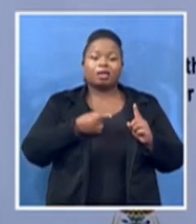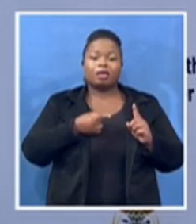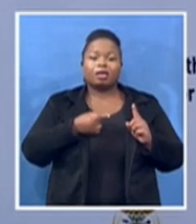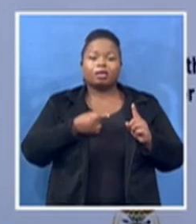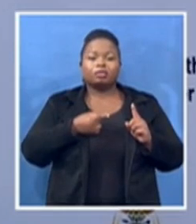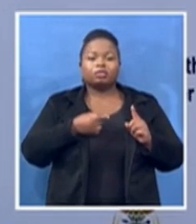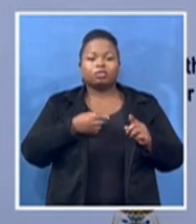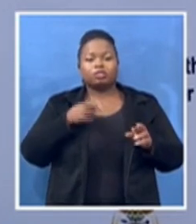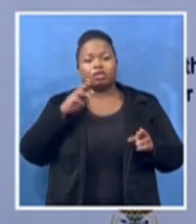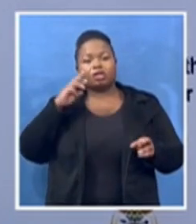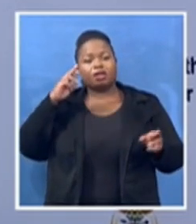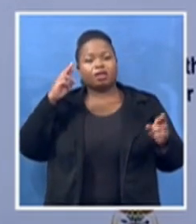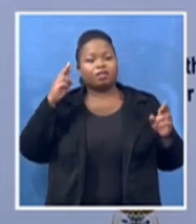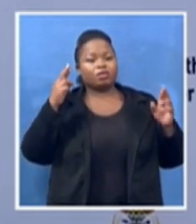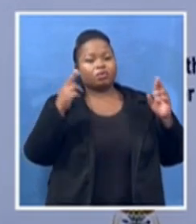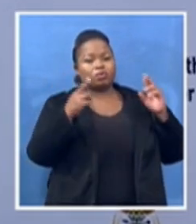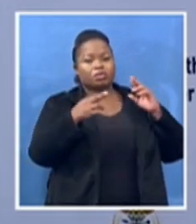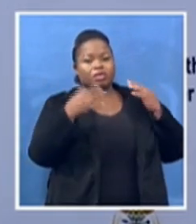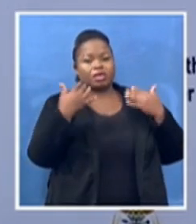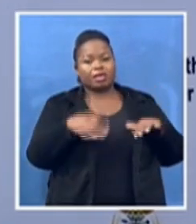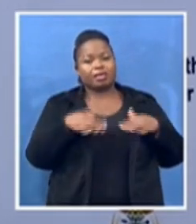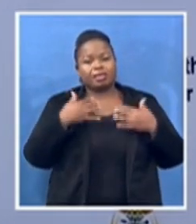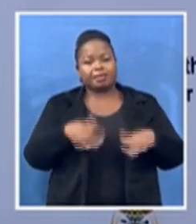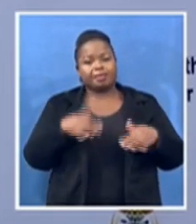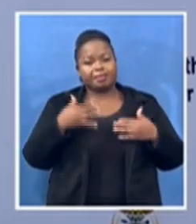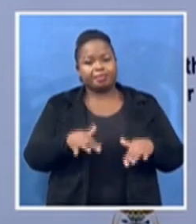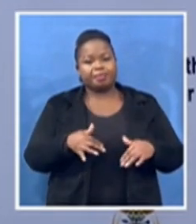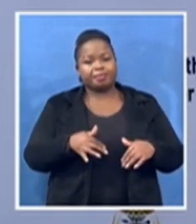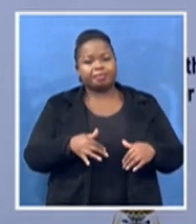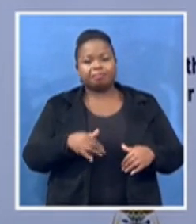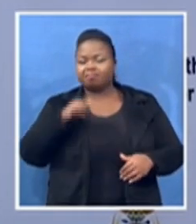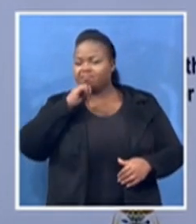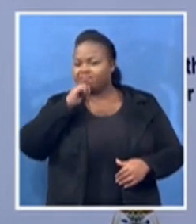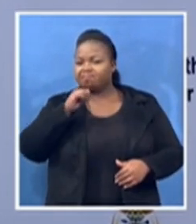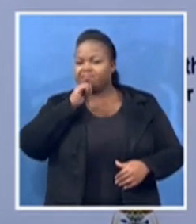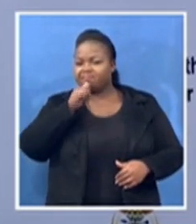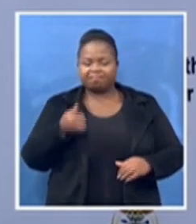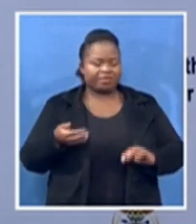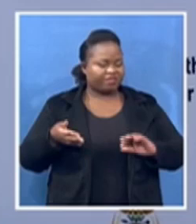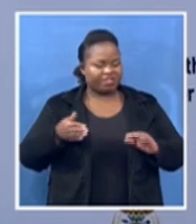a death defying being in her life.